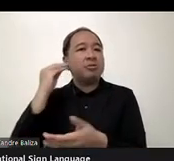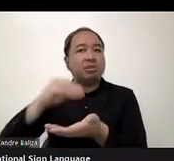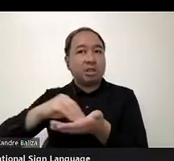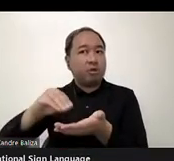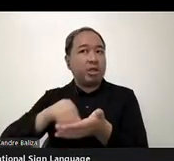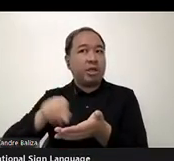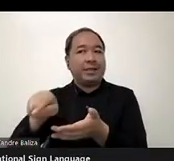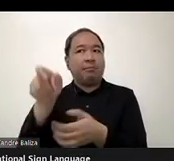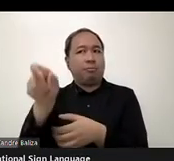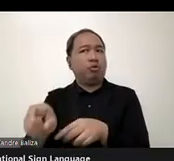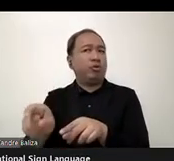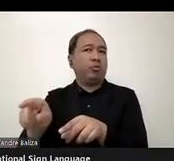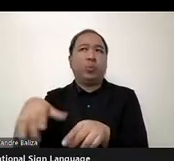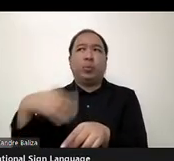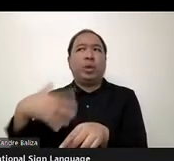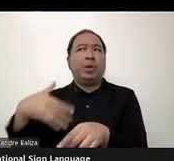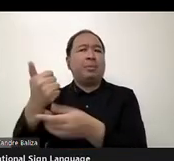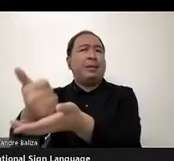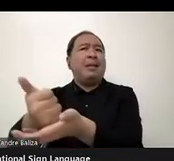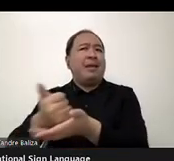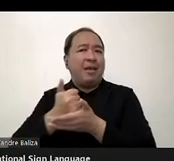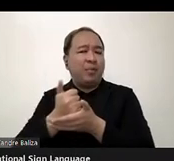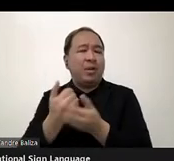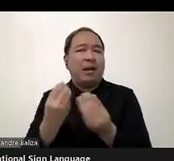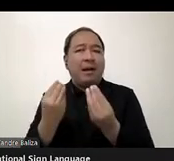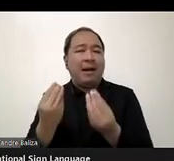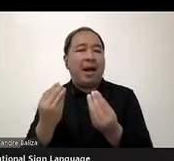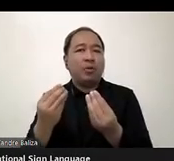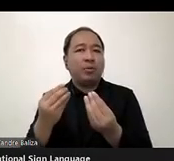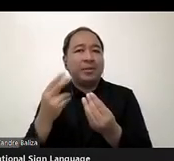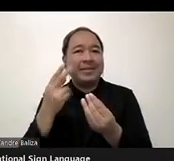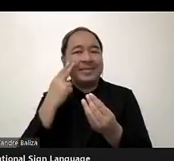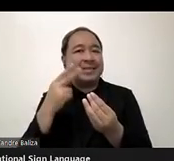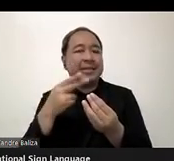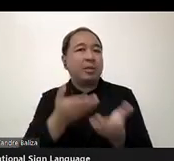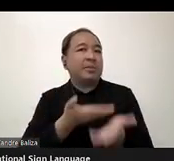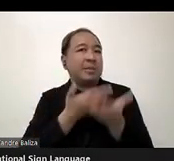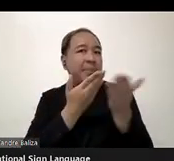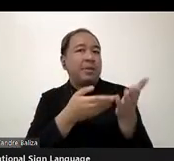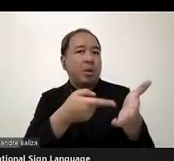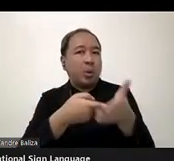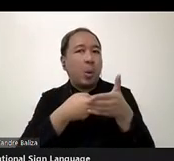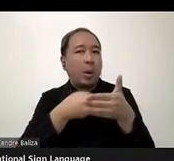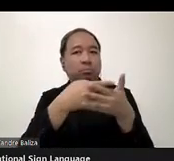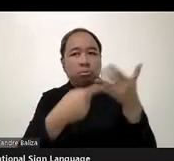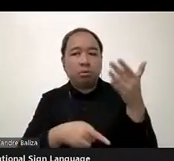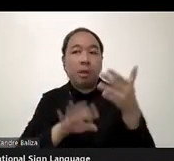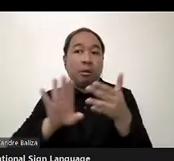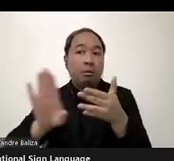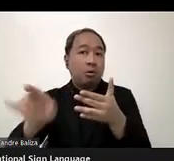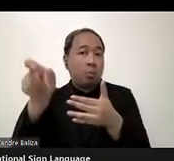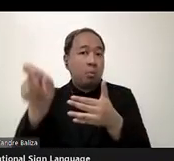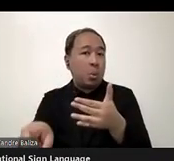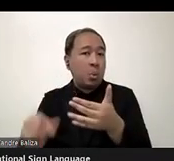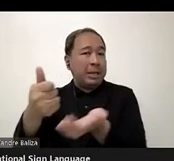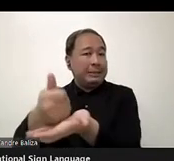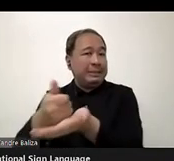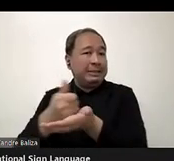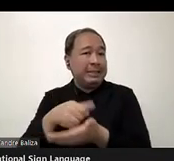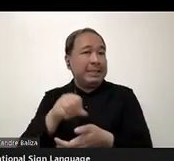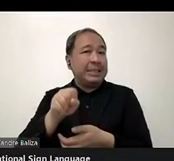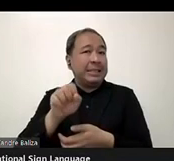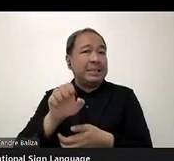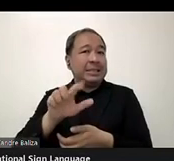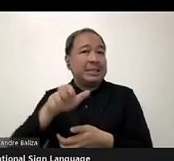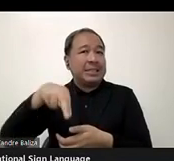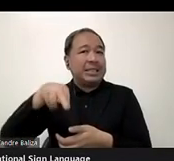getting, helping us and getting requirements. And it was her help that actually brought in to have the IS